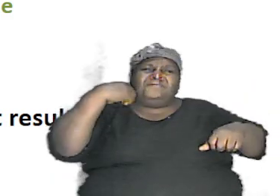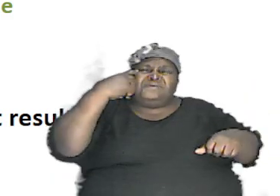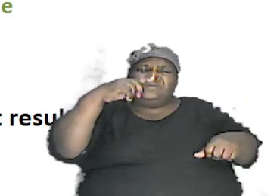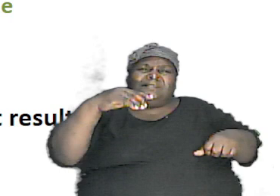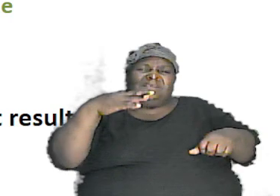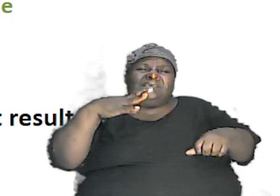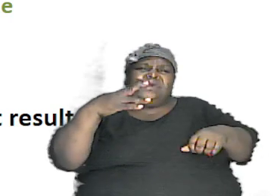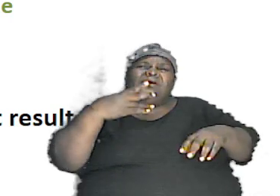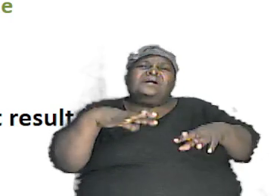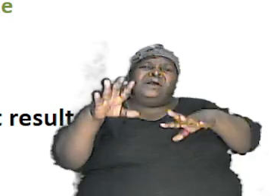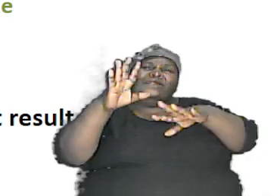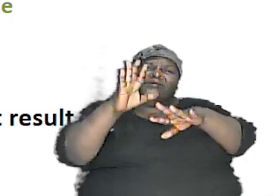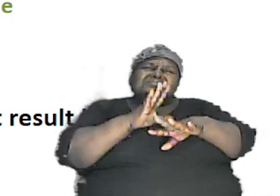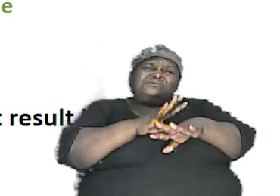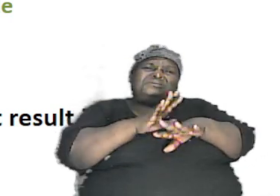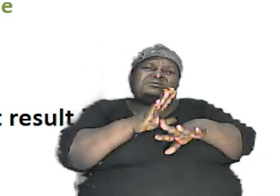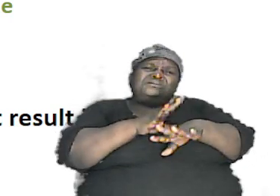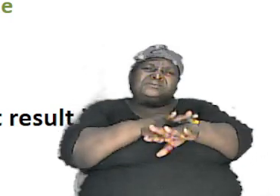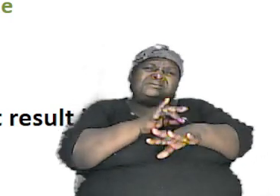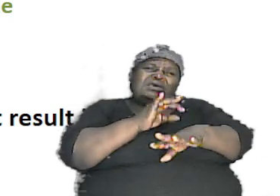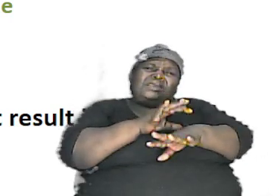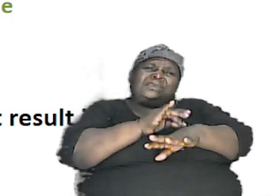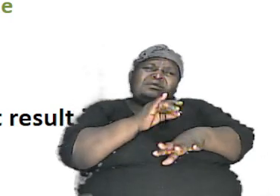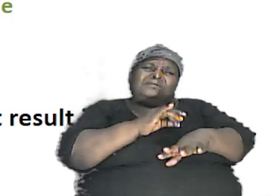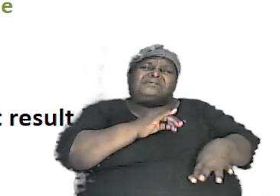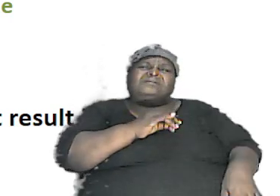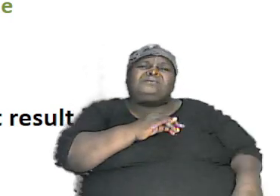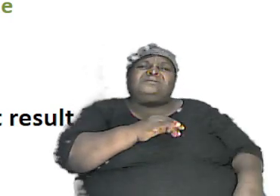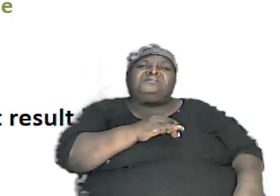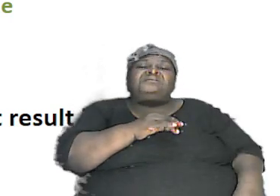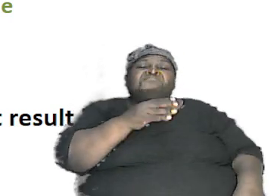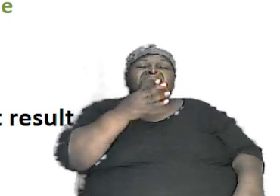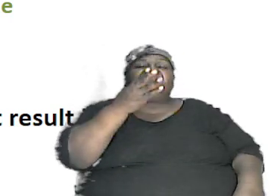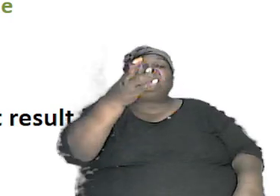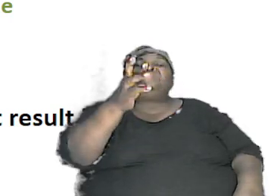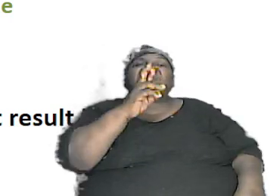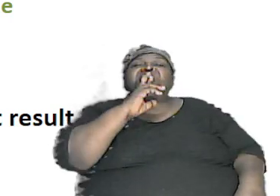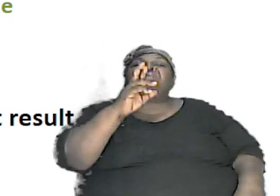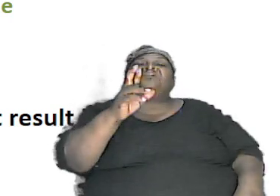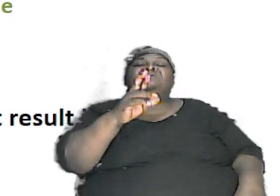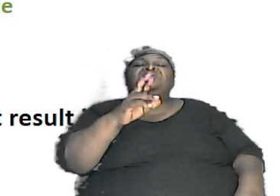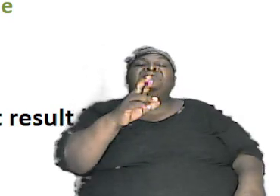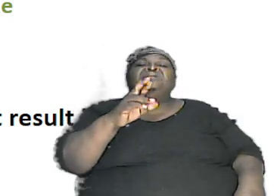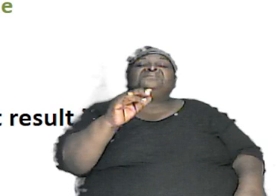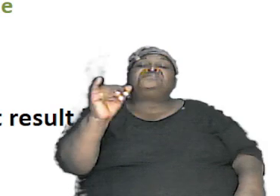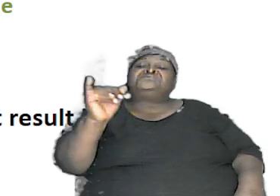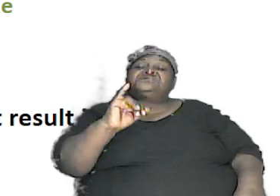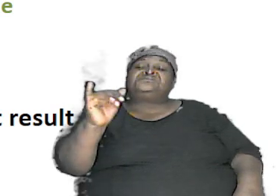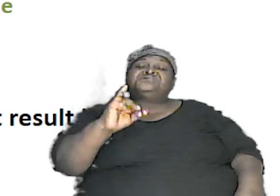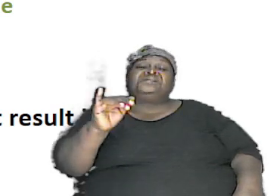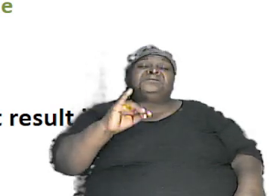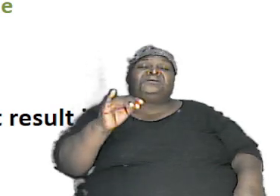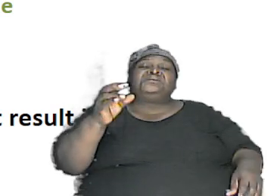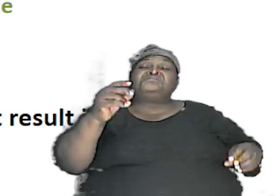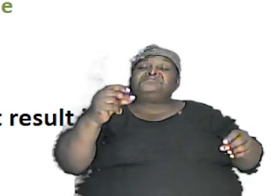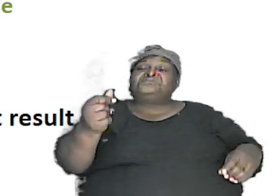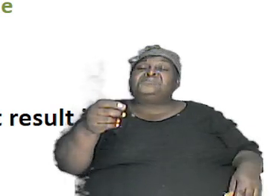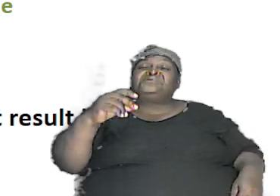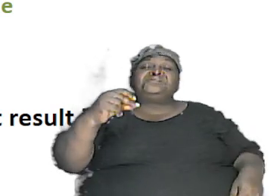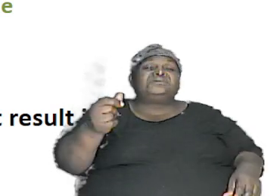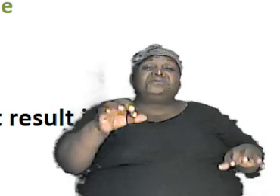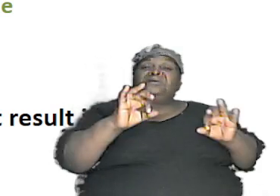everything about them is different yet they are the same dog kind and they are the same species